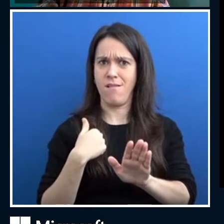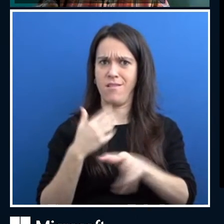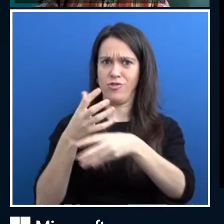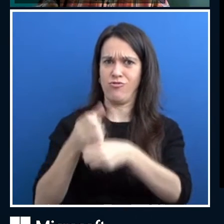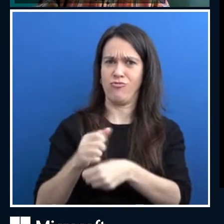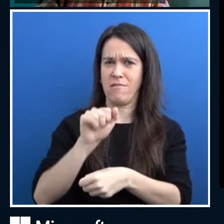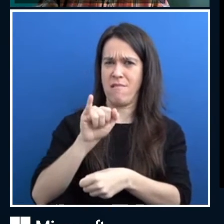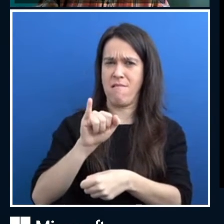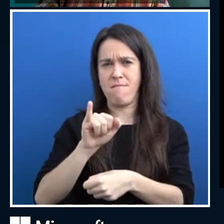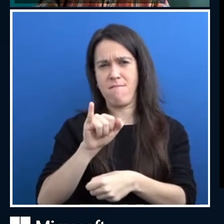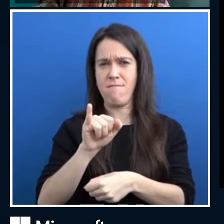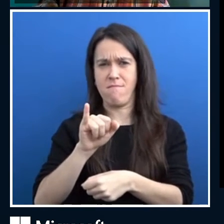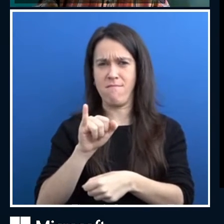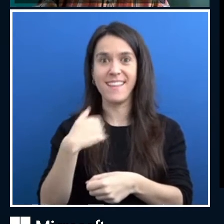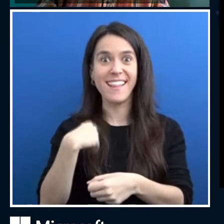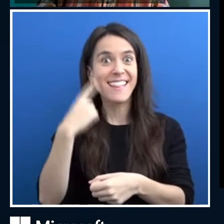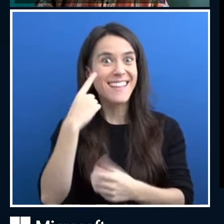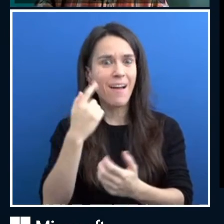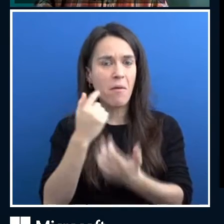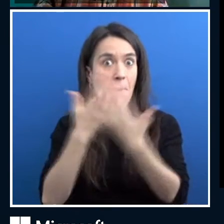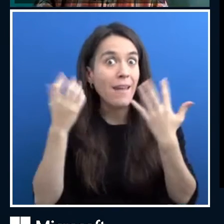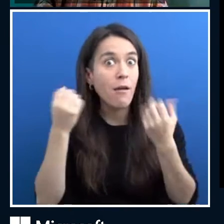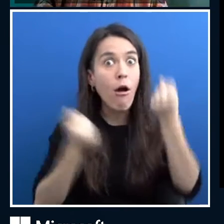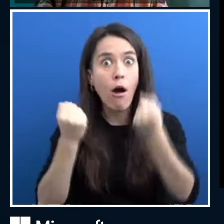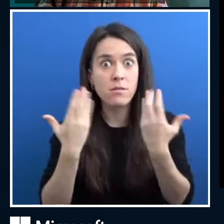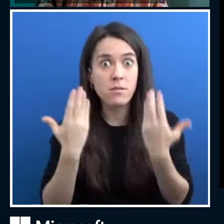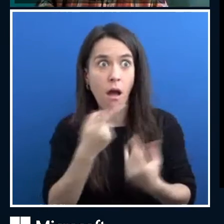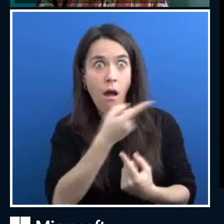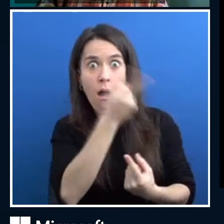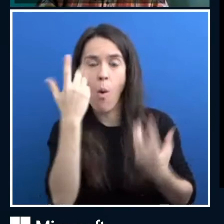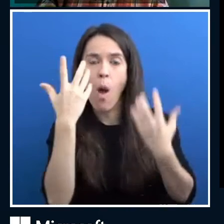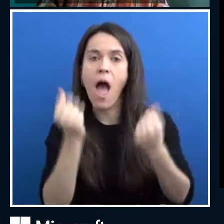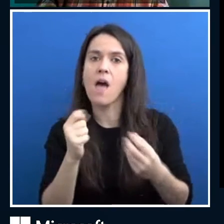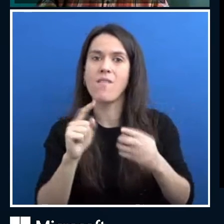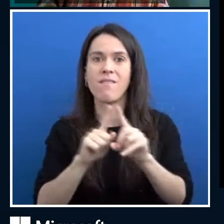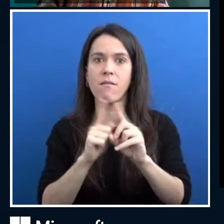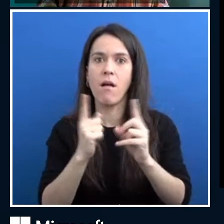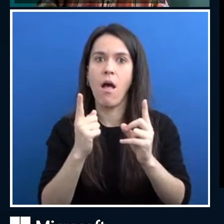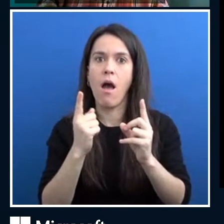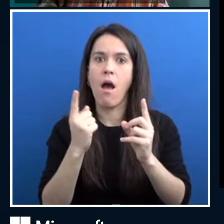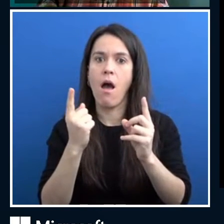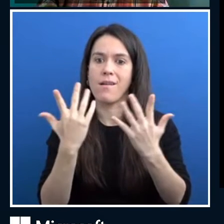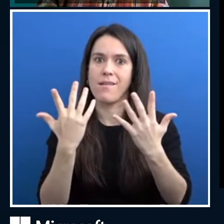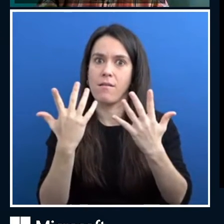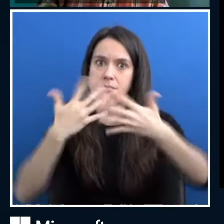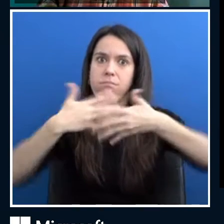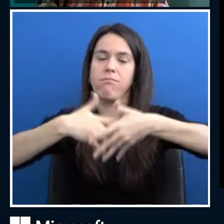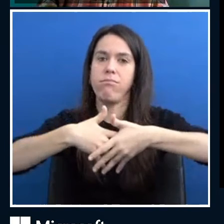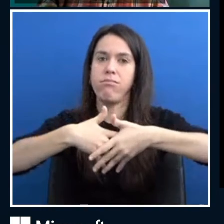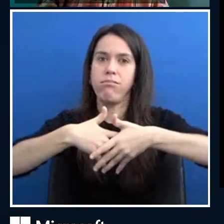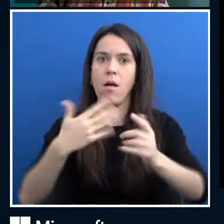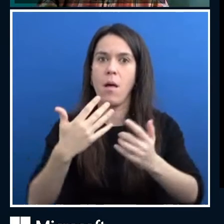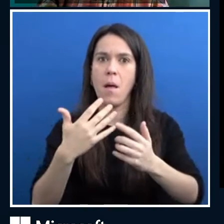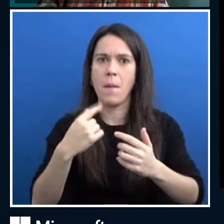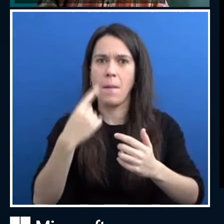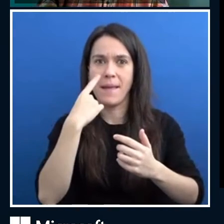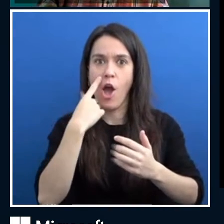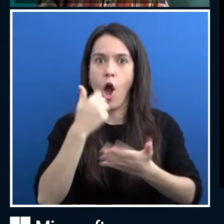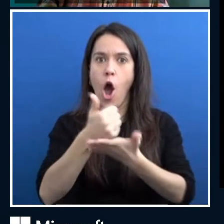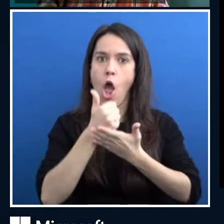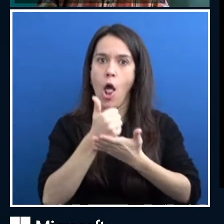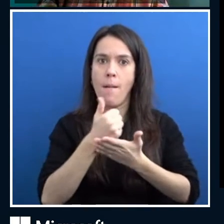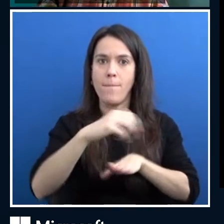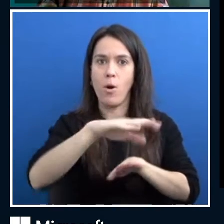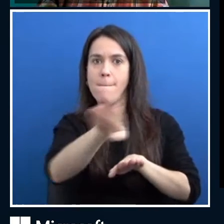many cars out there now that are starting to do this kind of thing where they keep you away from people or they help you park. I'm not very good at parking a car. So